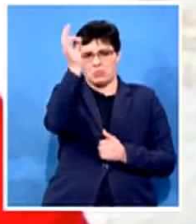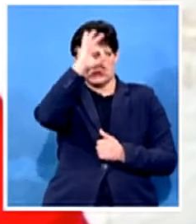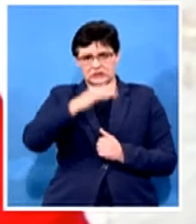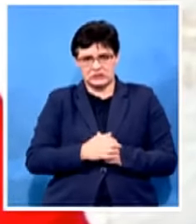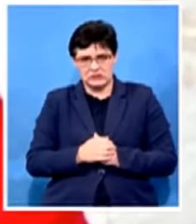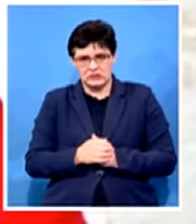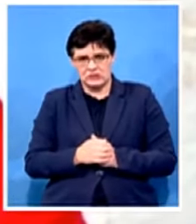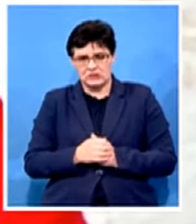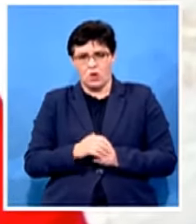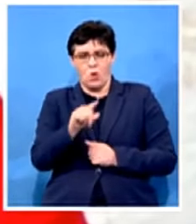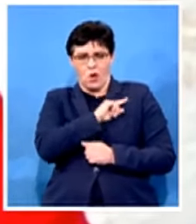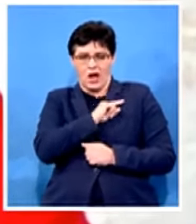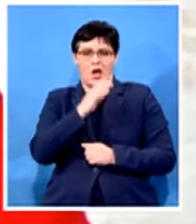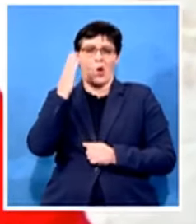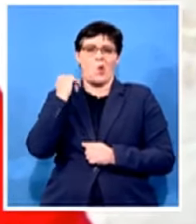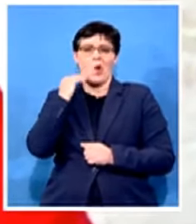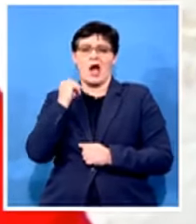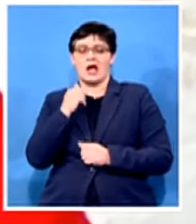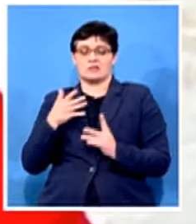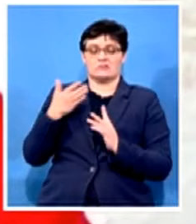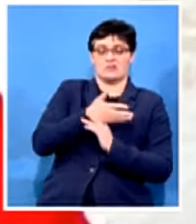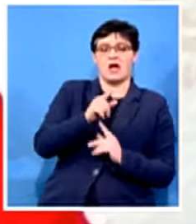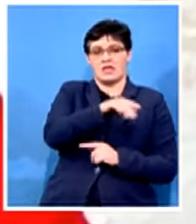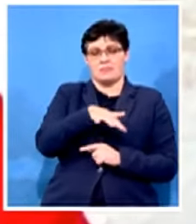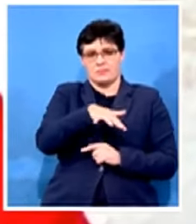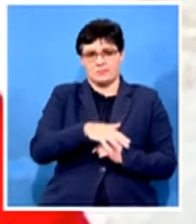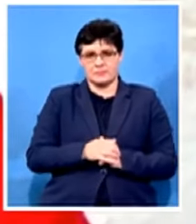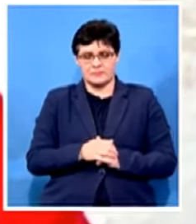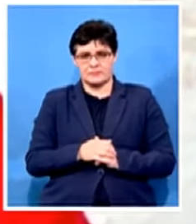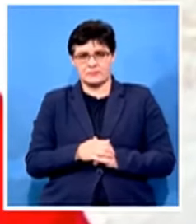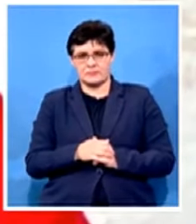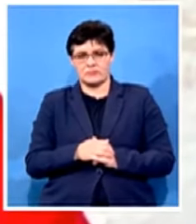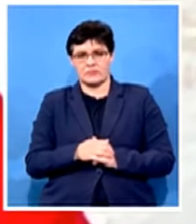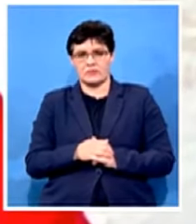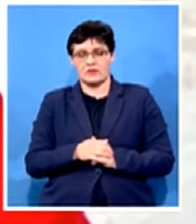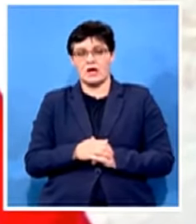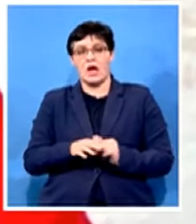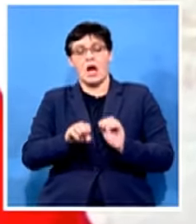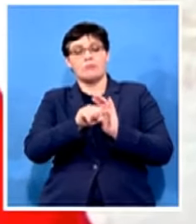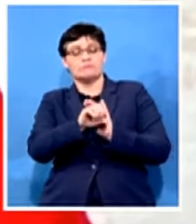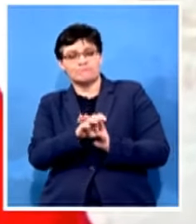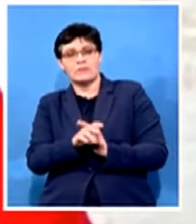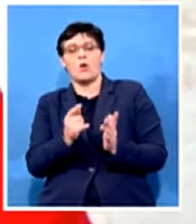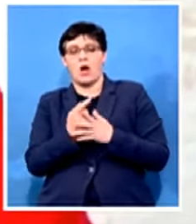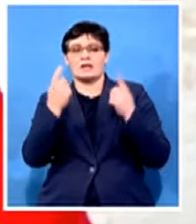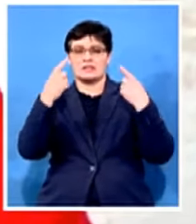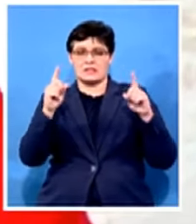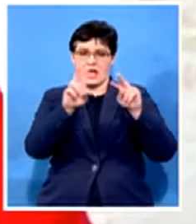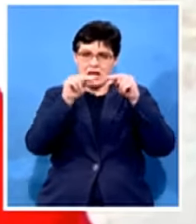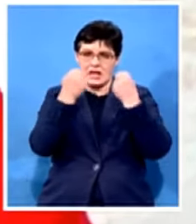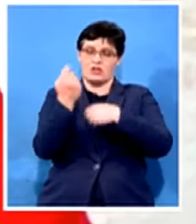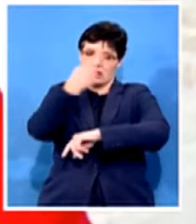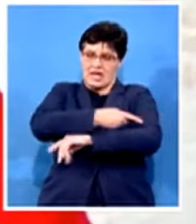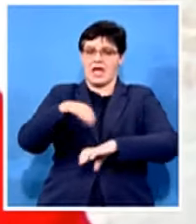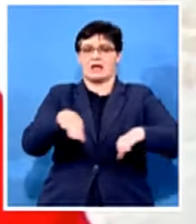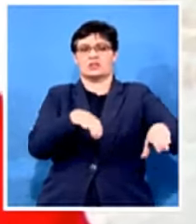engaging them this press briefing also takes place after a successful national day of action uh by the workers in